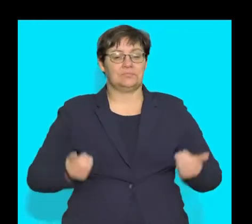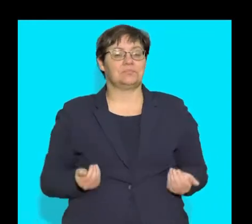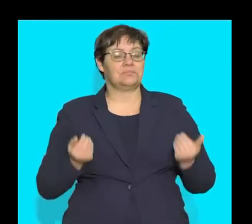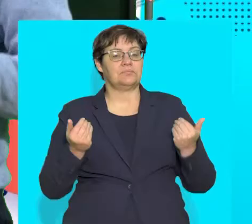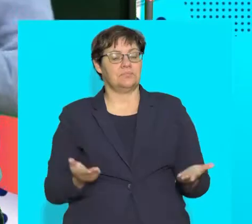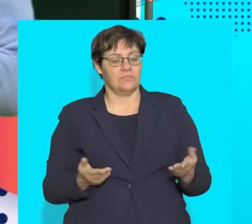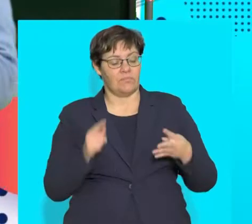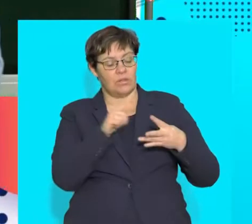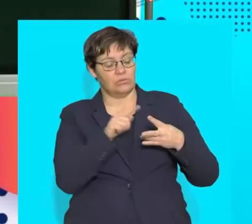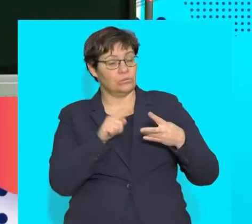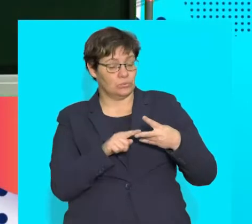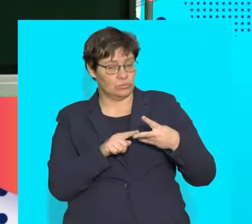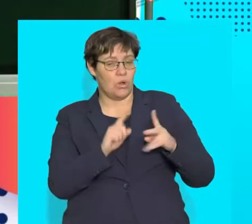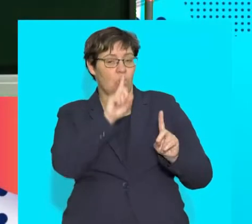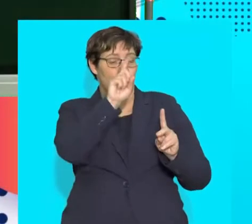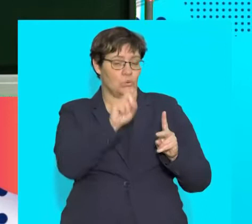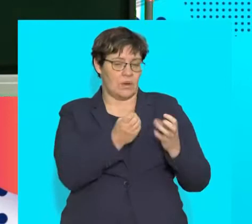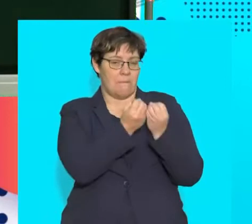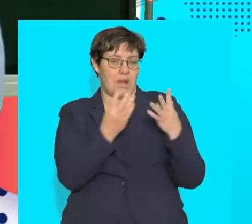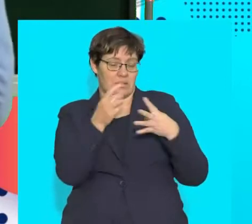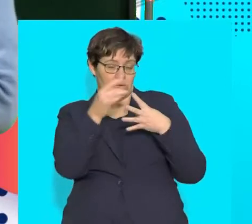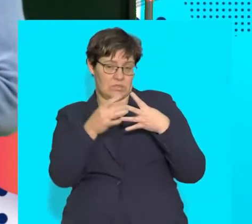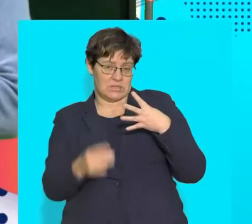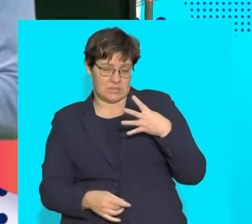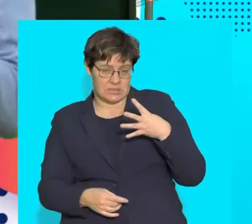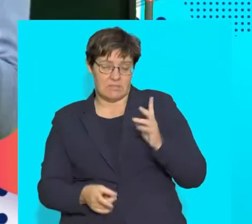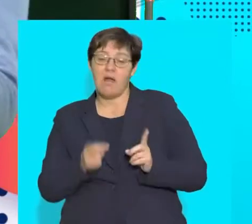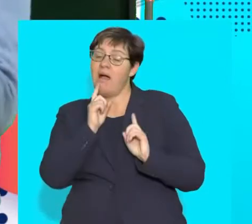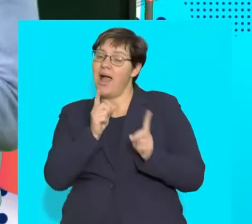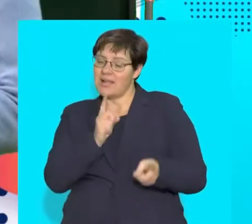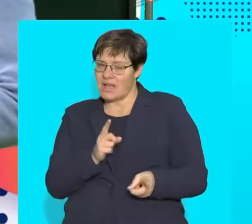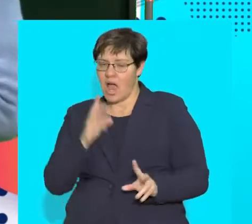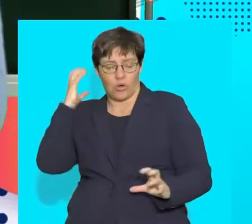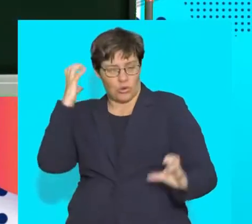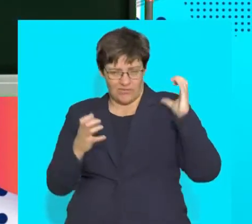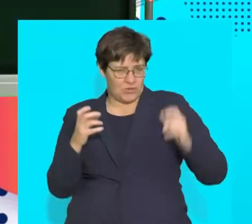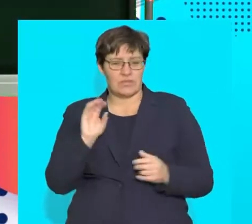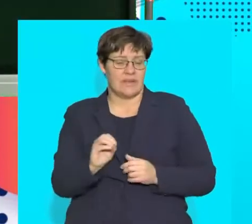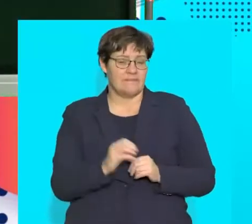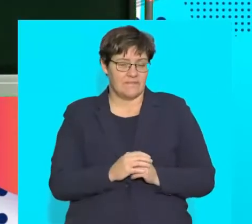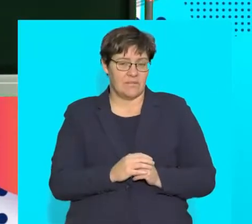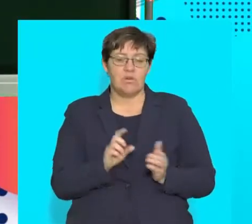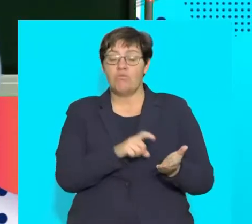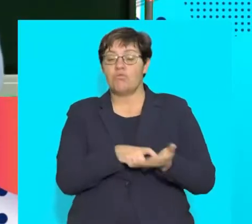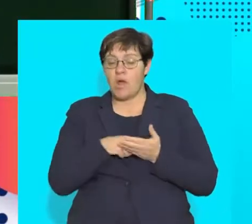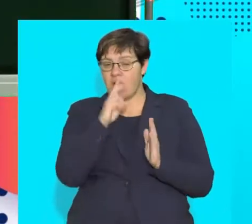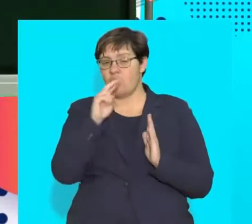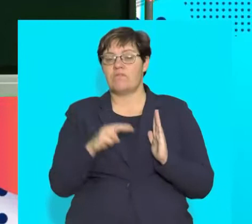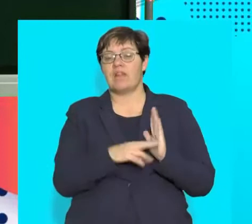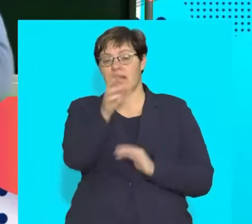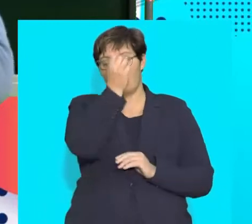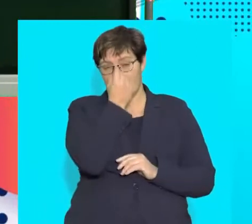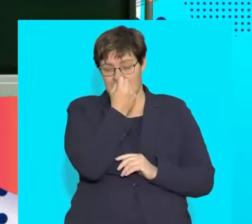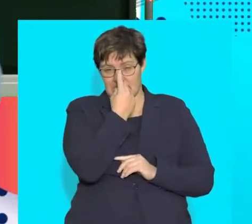So, guys, I've presented to you with two multiple-choice questions. Often, these answers can be very confusing. It